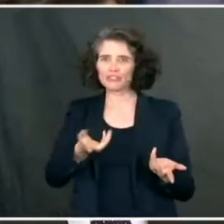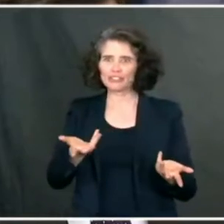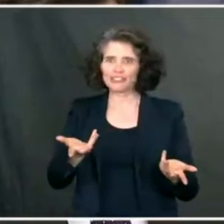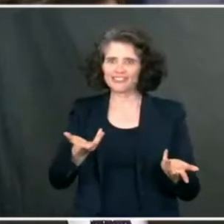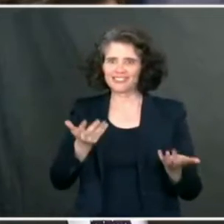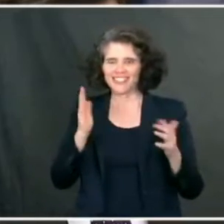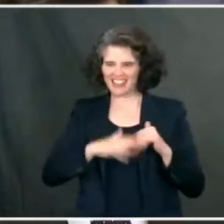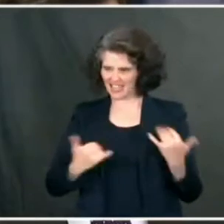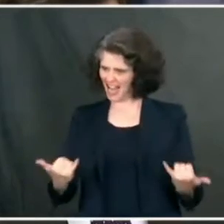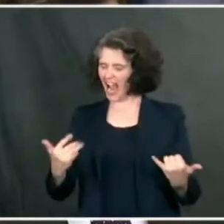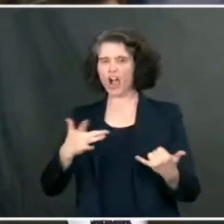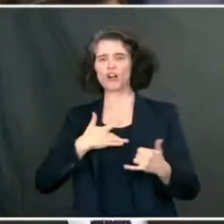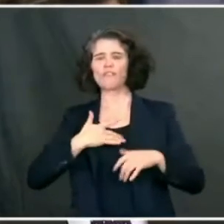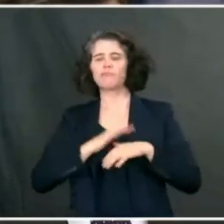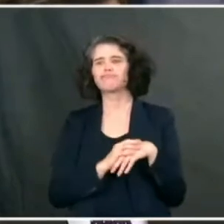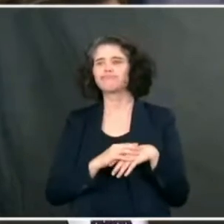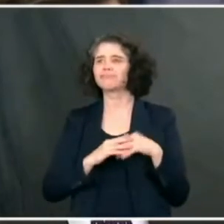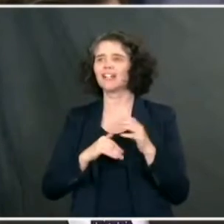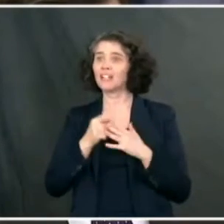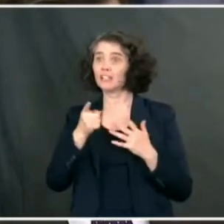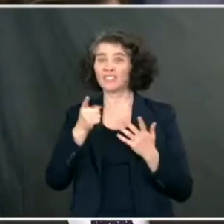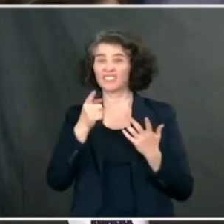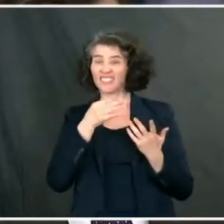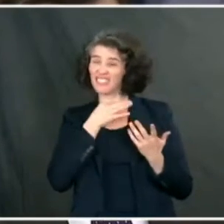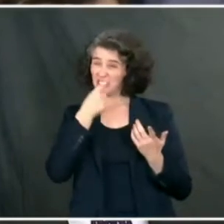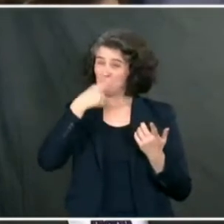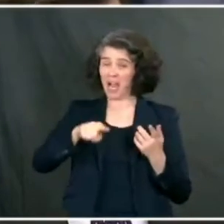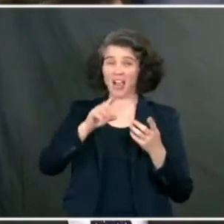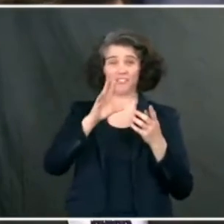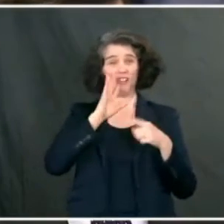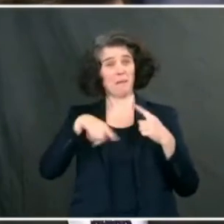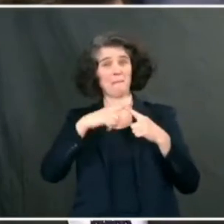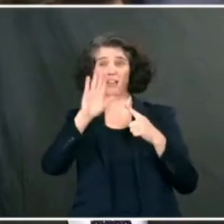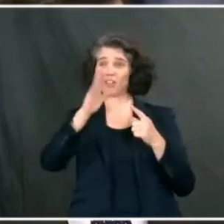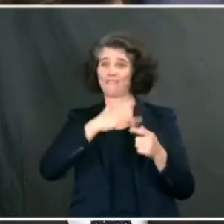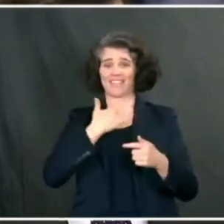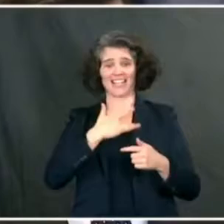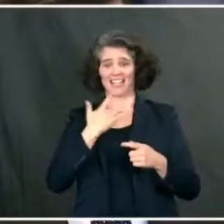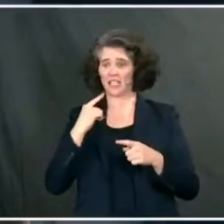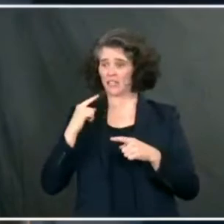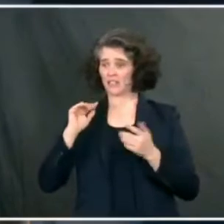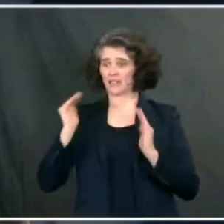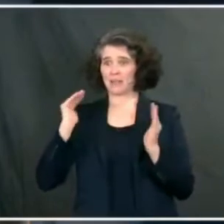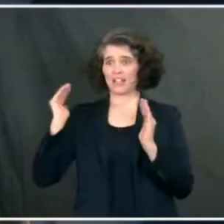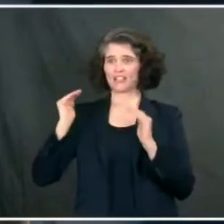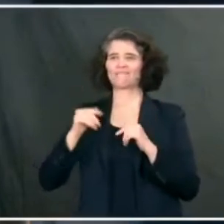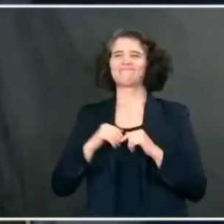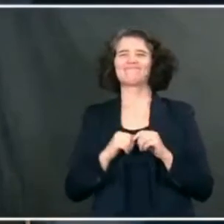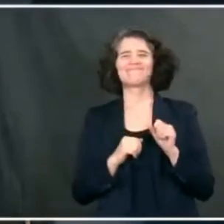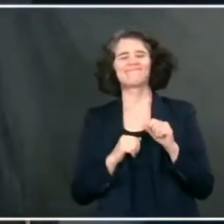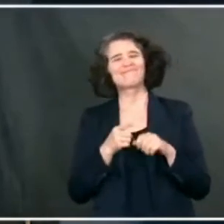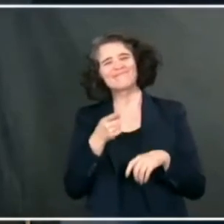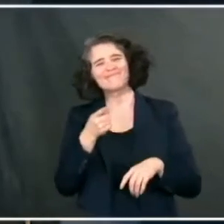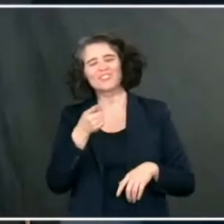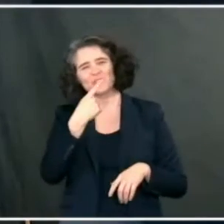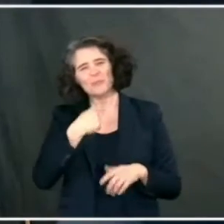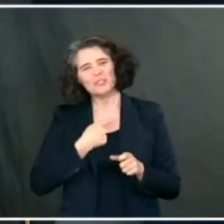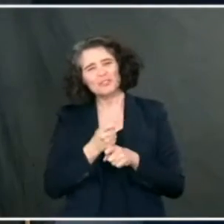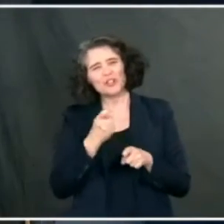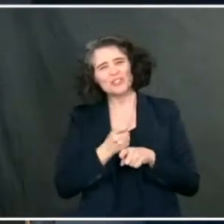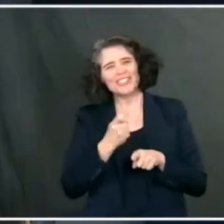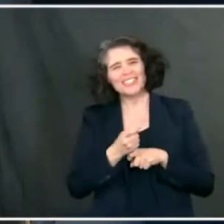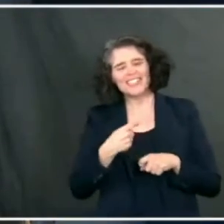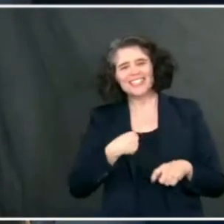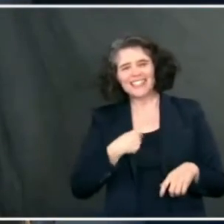kind of released from, from what you had been doing for the last year? Yeah, but you said I was joking about it. I was